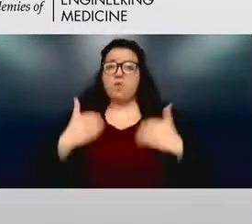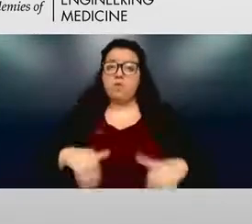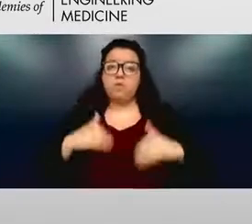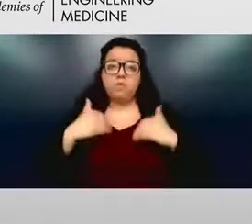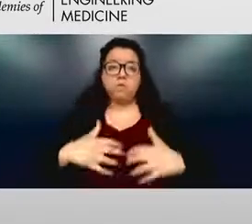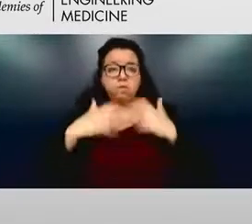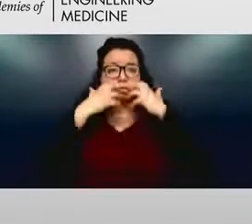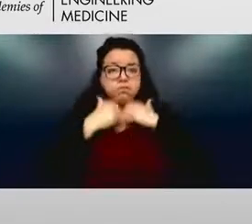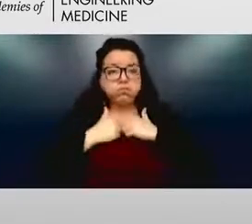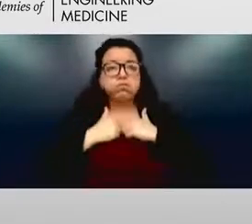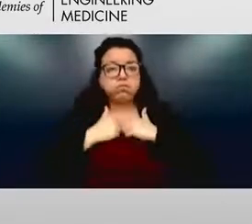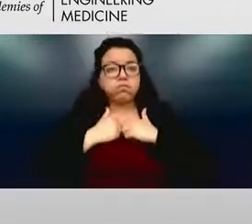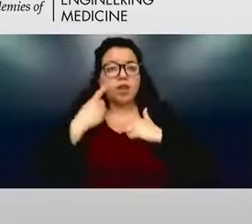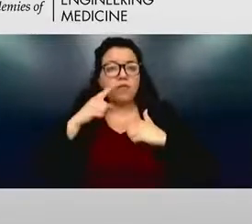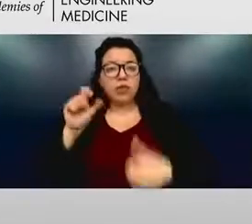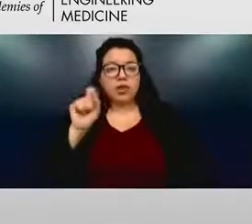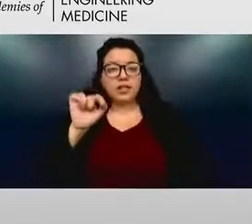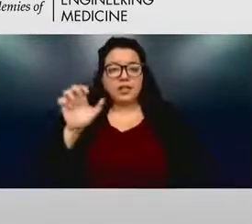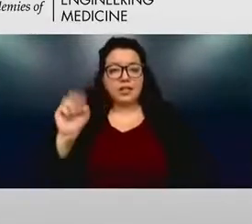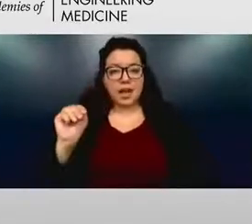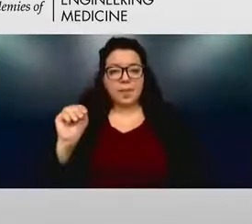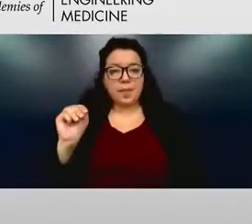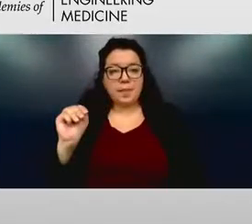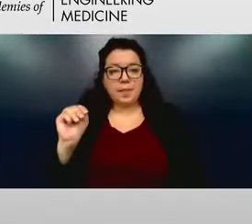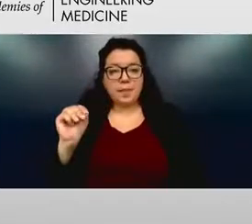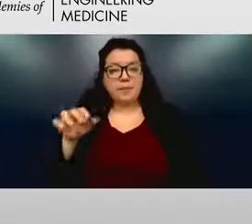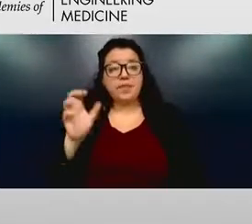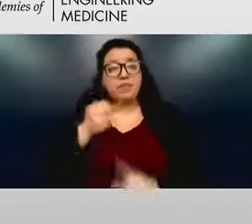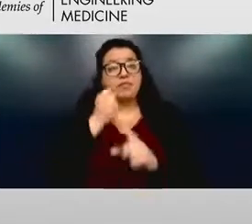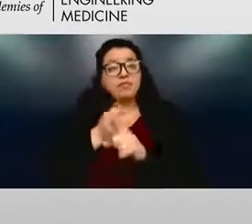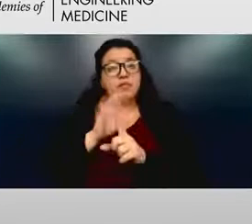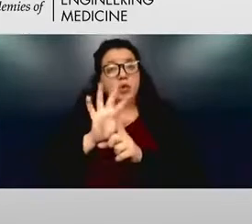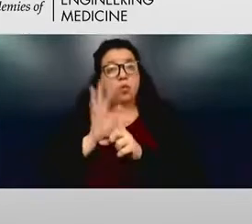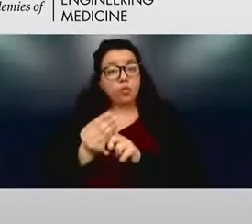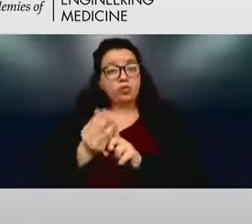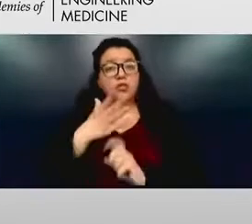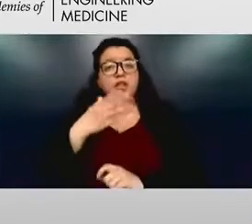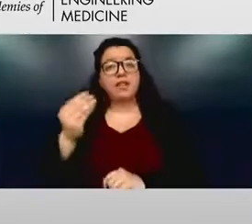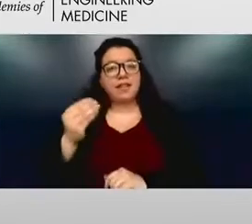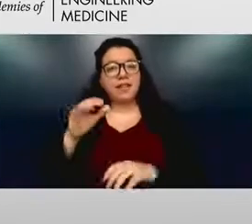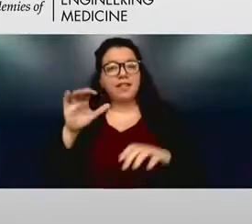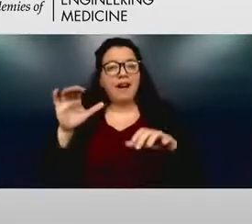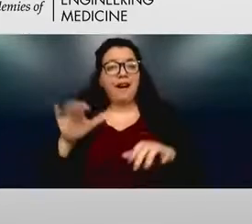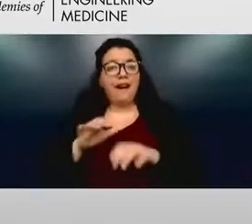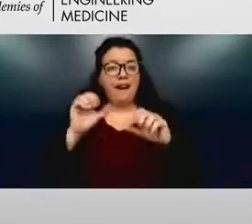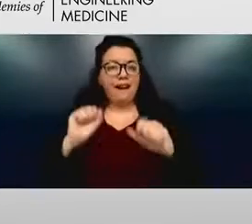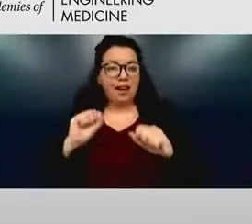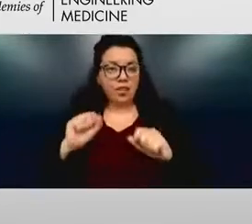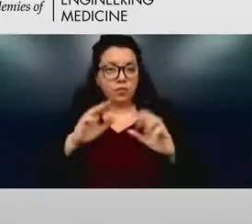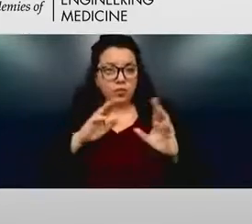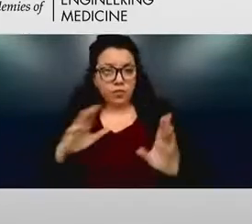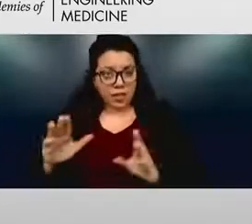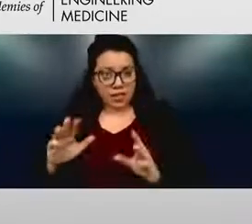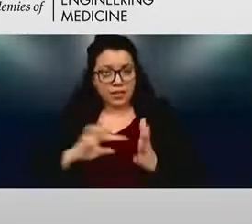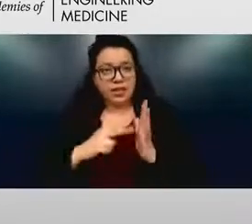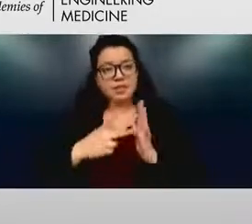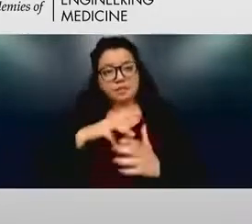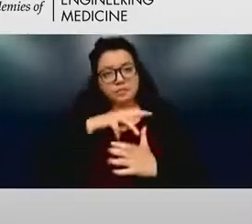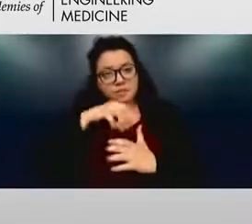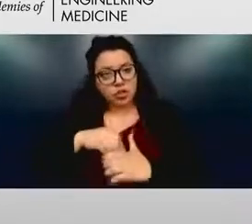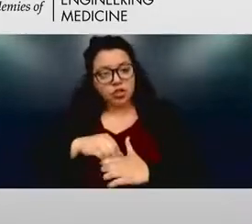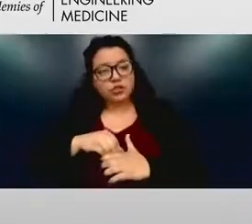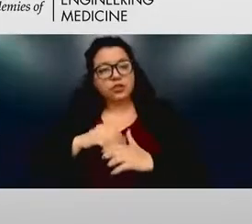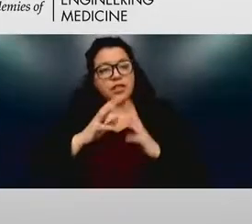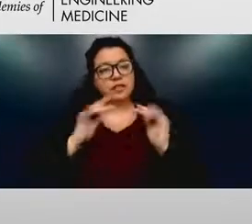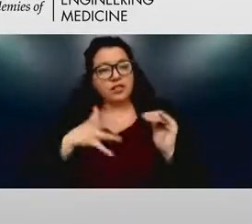particularly in fostering a culture and actionable plans to improve accessibility and inclusion in STEM. We talked about some